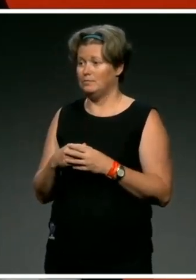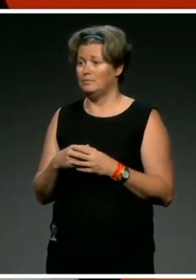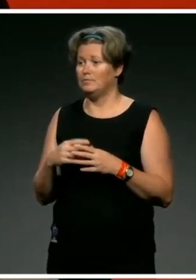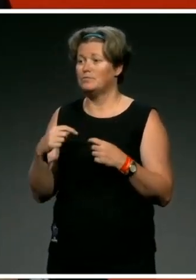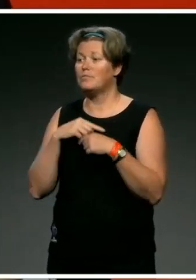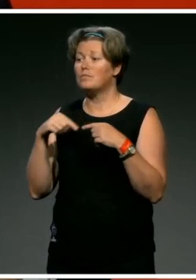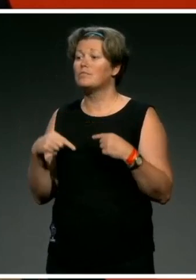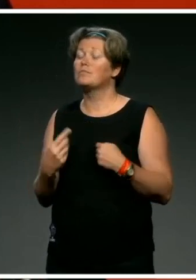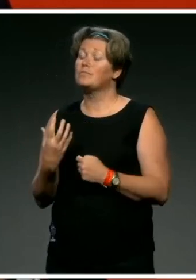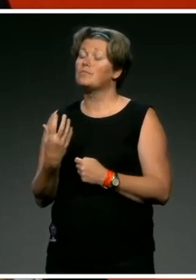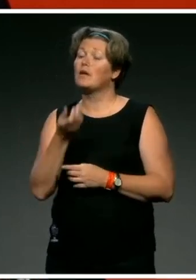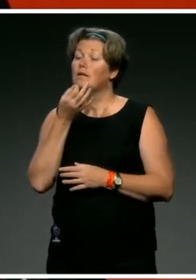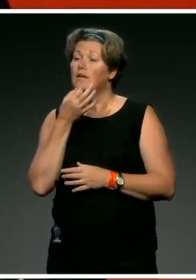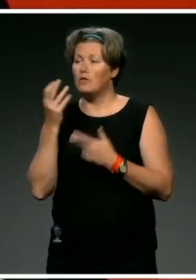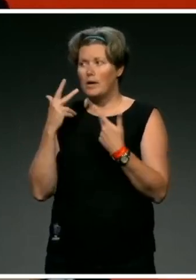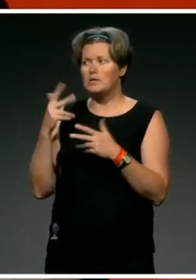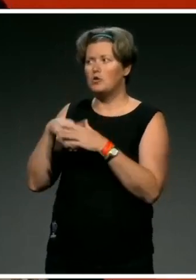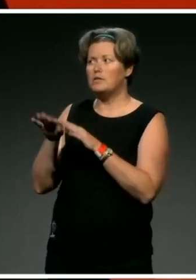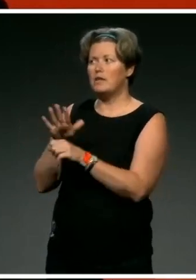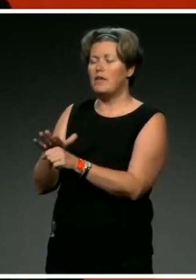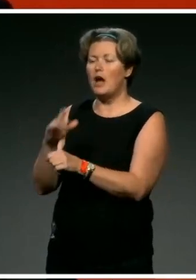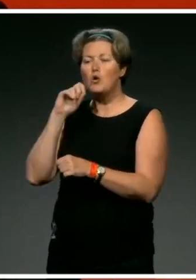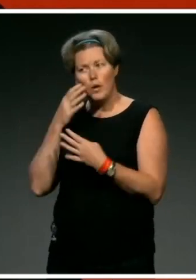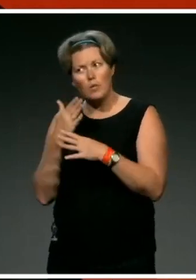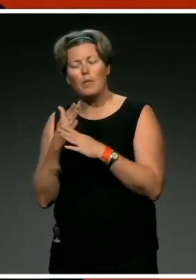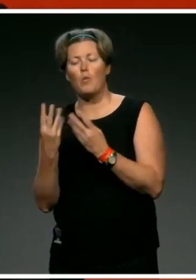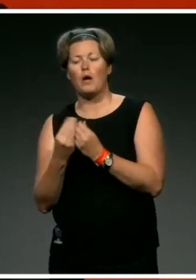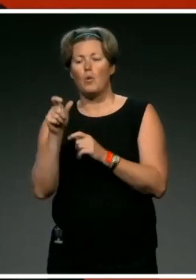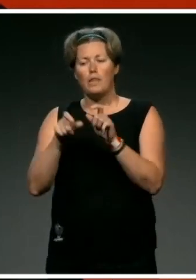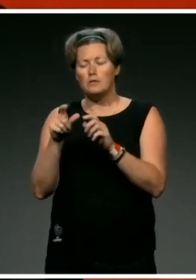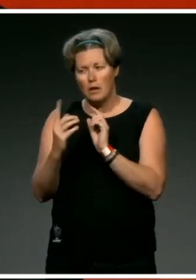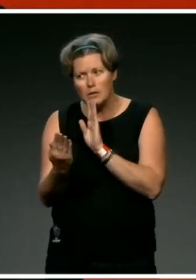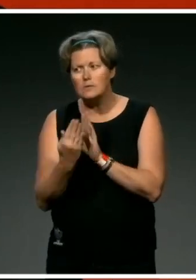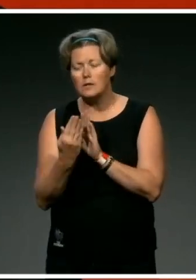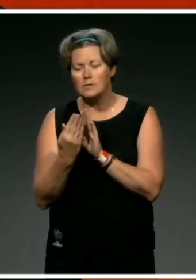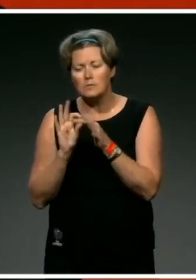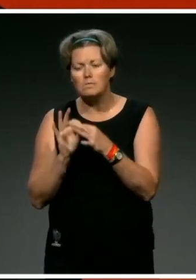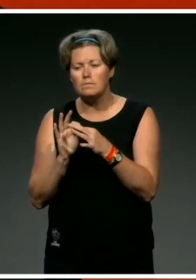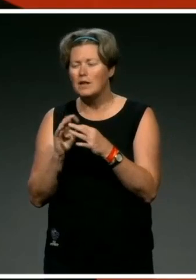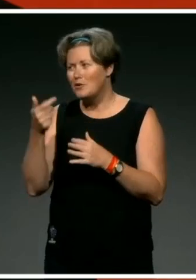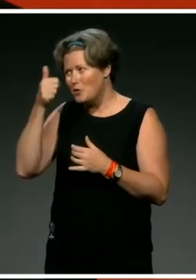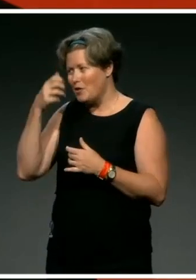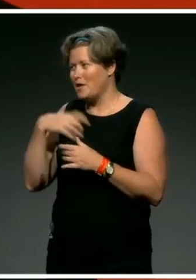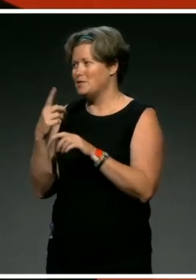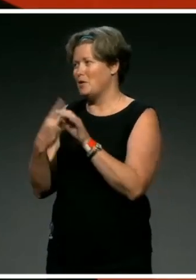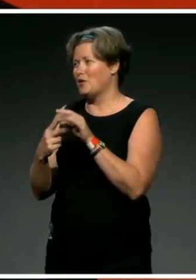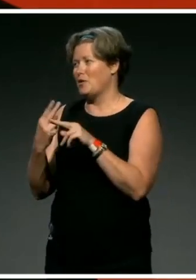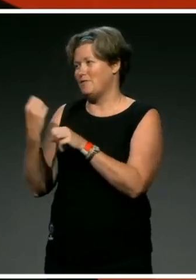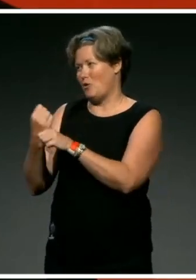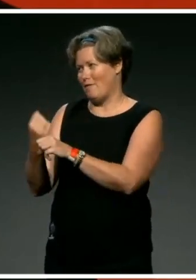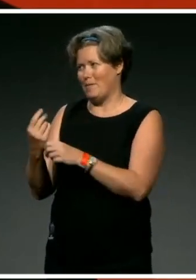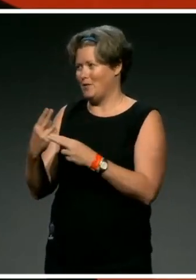We've got a couple of exposures in that area, and we'll be working with those clients pretty closely. You know that's more a question for government than for